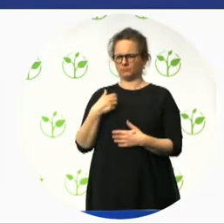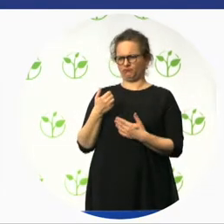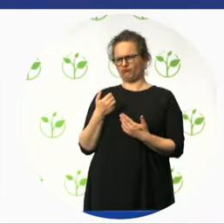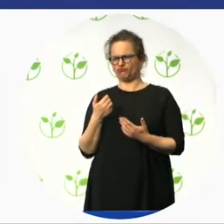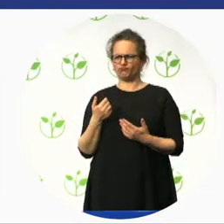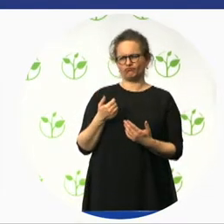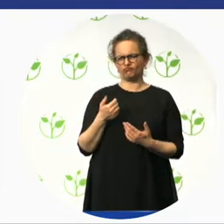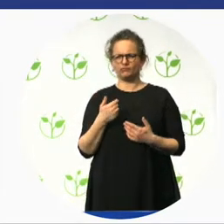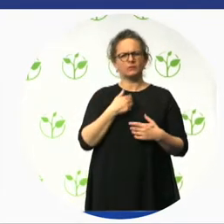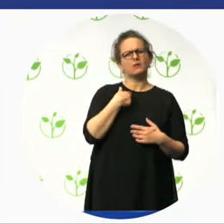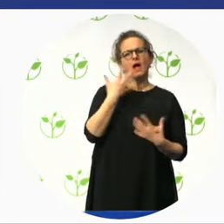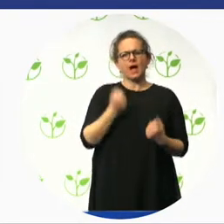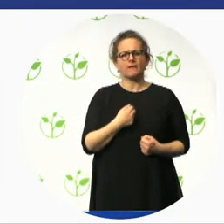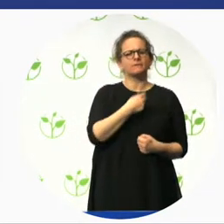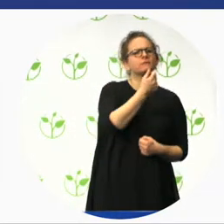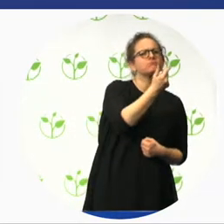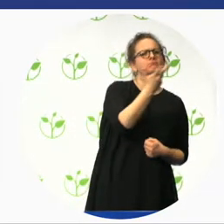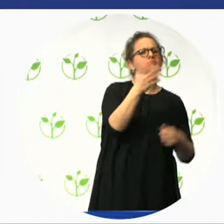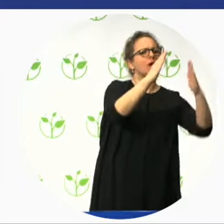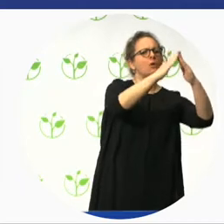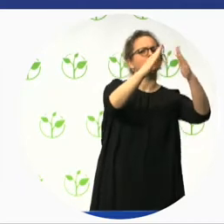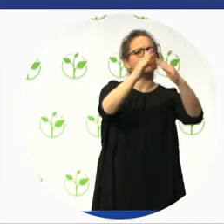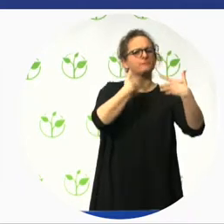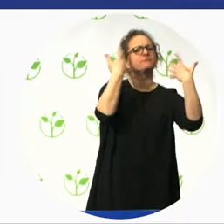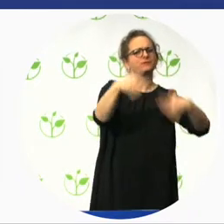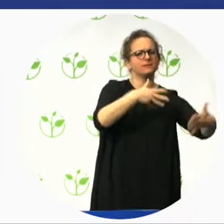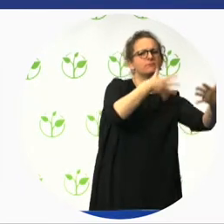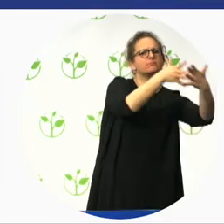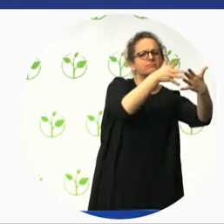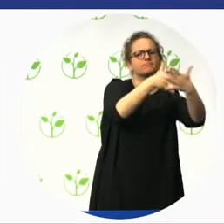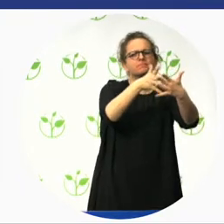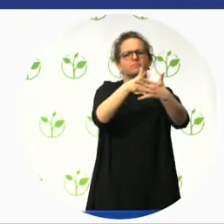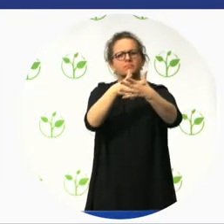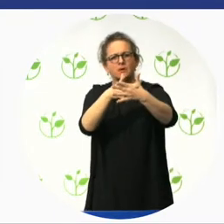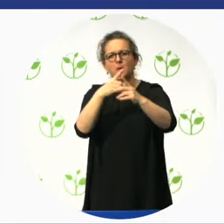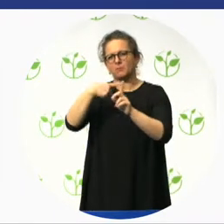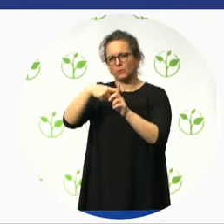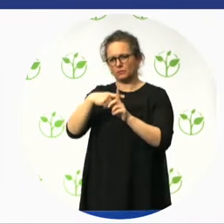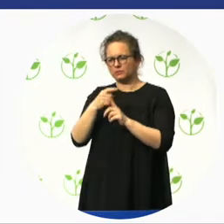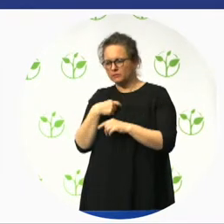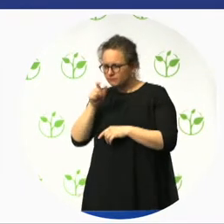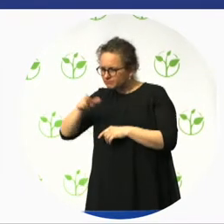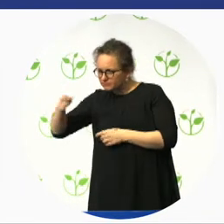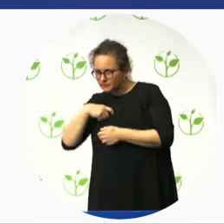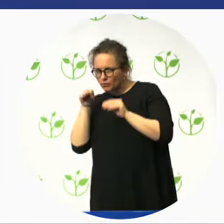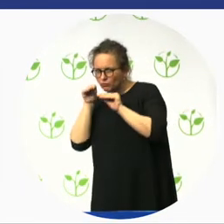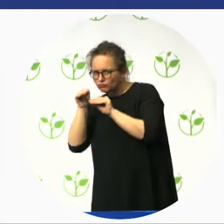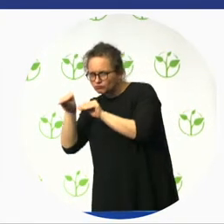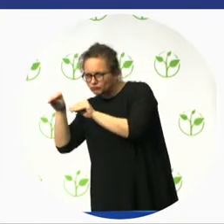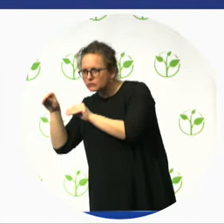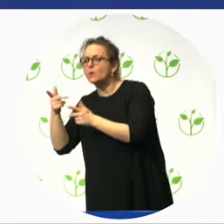Canada and conduct ratings over the next short-to-midterm goals. Thank you.